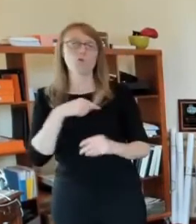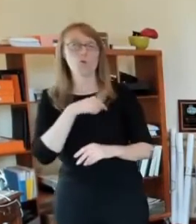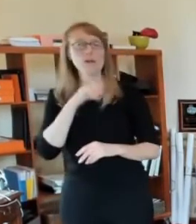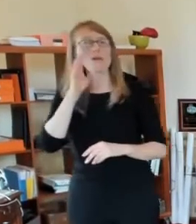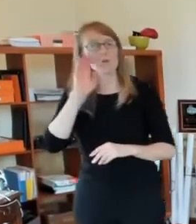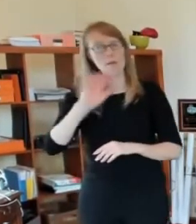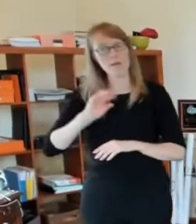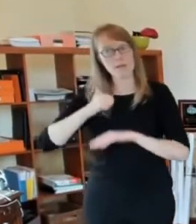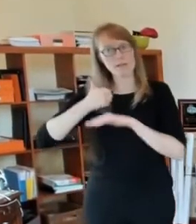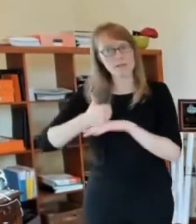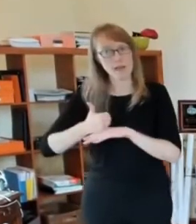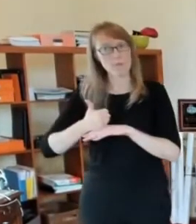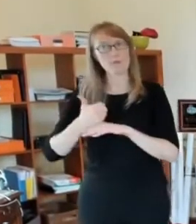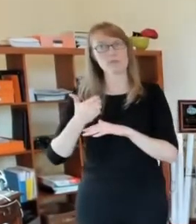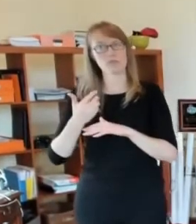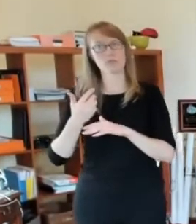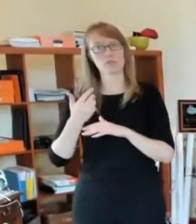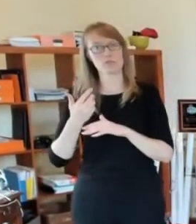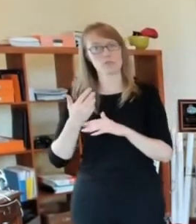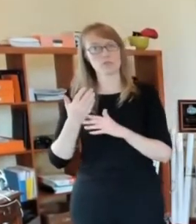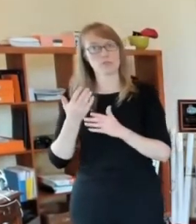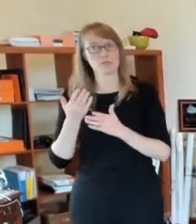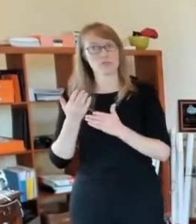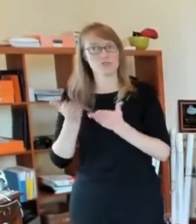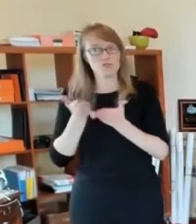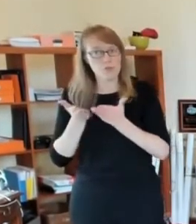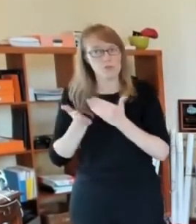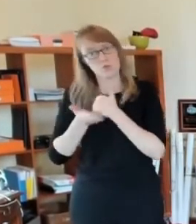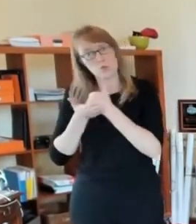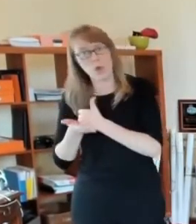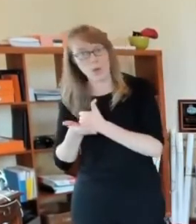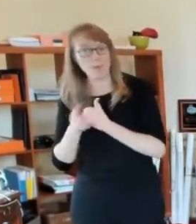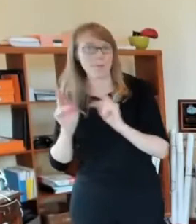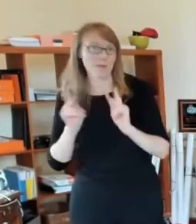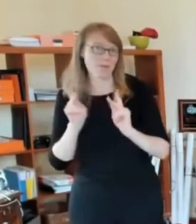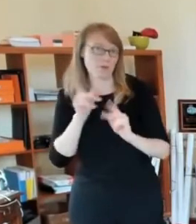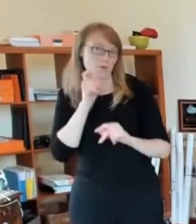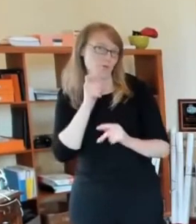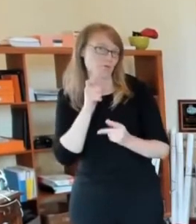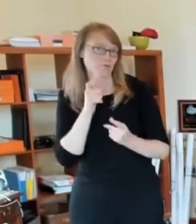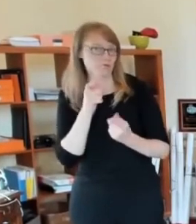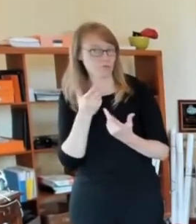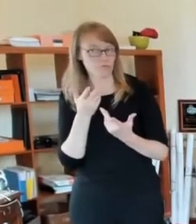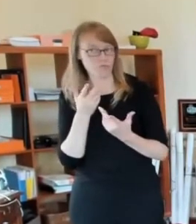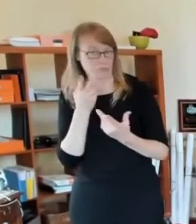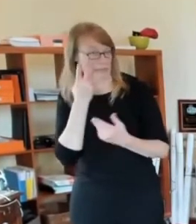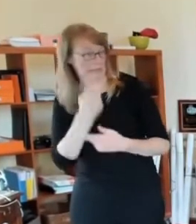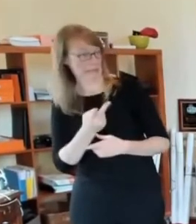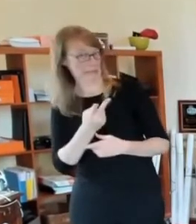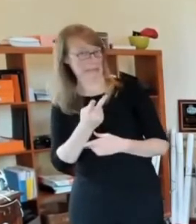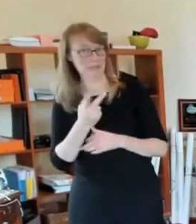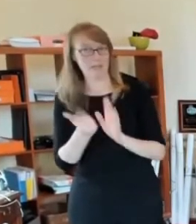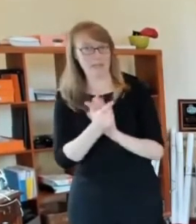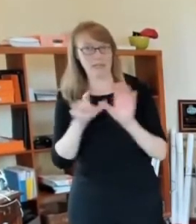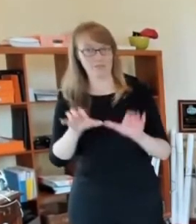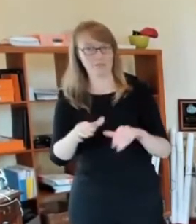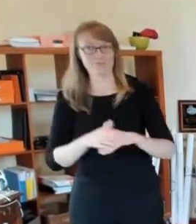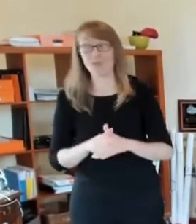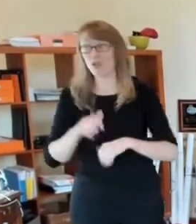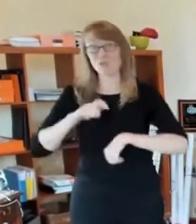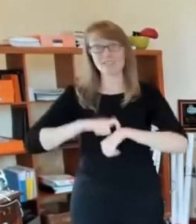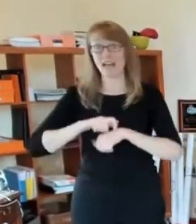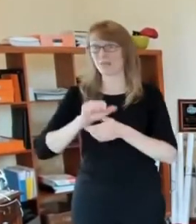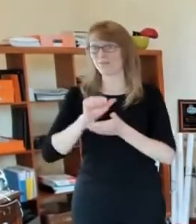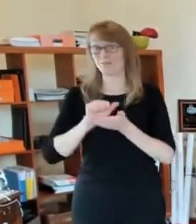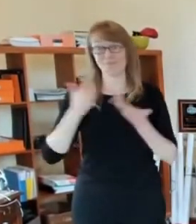we'll be working on that. That's what we have time for today. That's what we have time for. Thank you all appreciate you joining us.